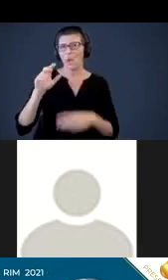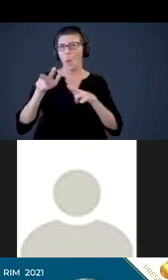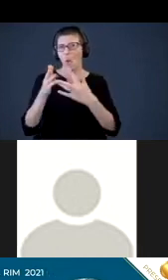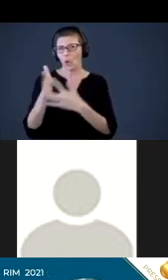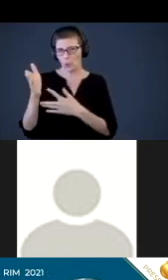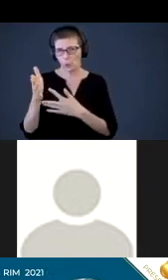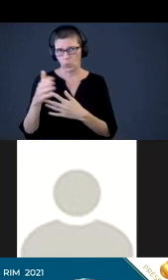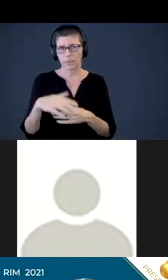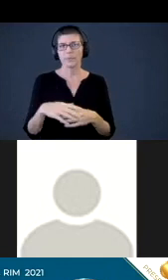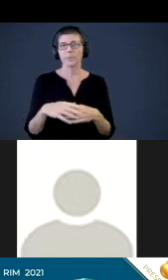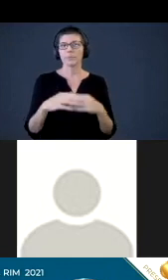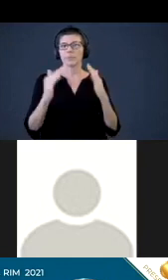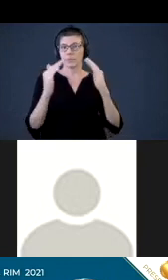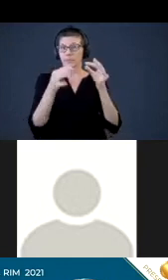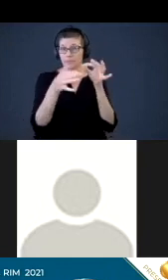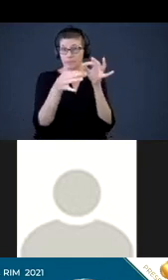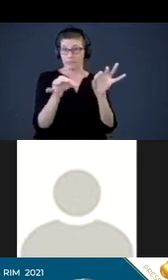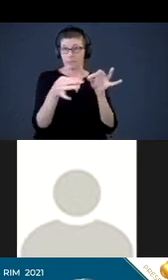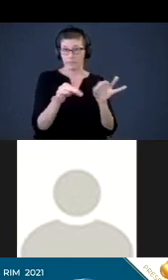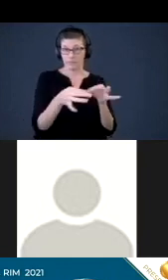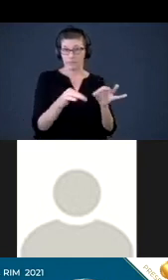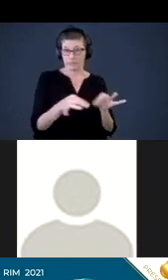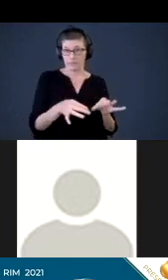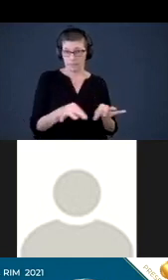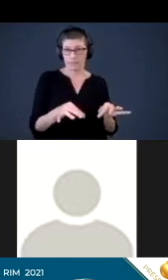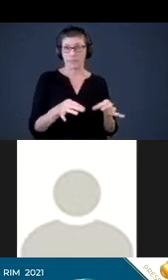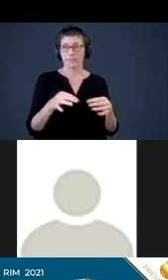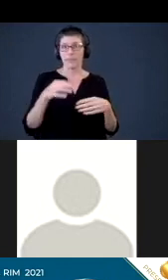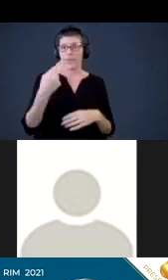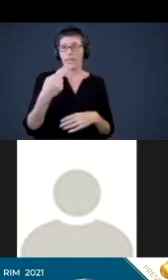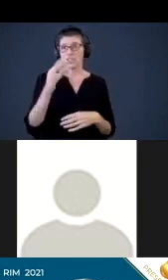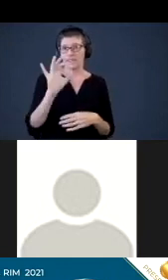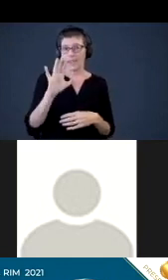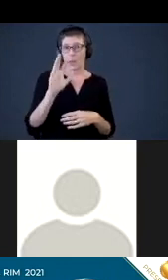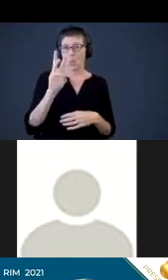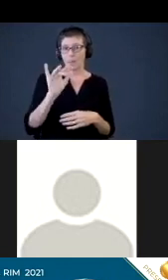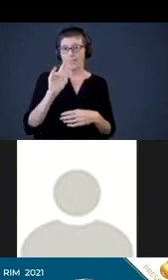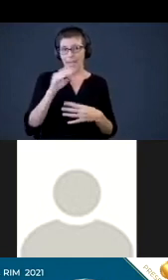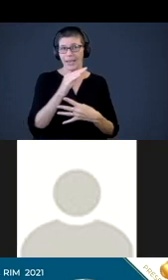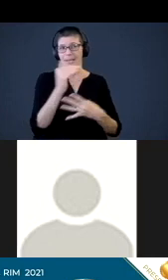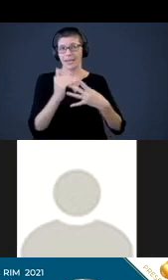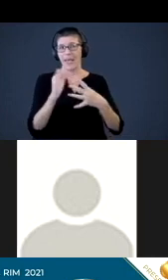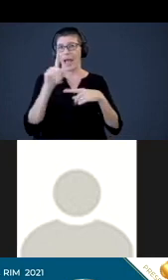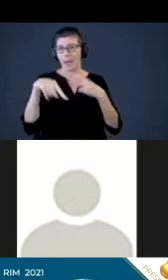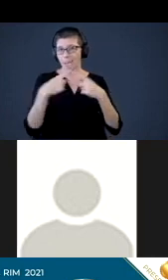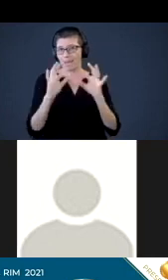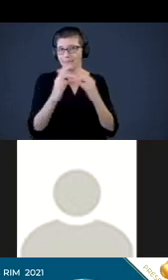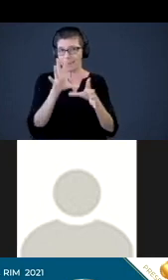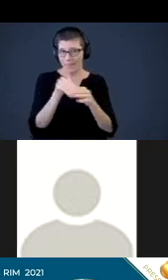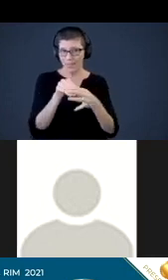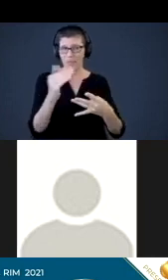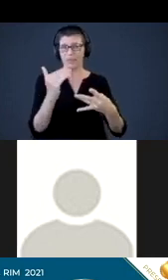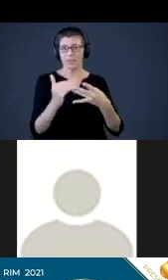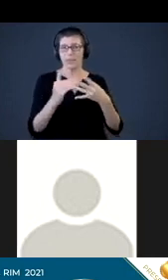The following words are listed on this this slide HVAC website about family engagement, connect with us,